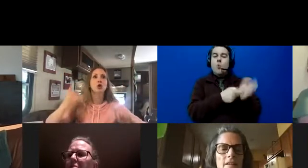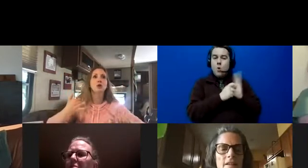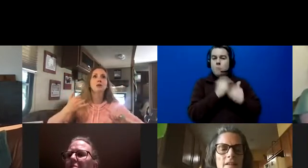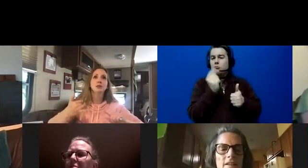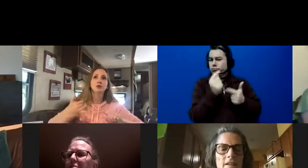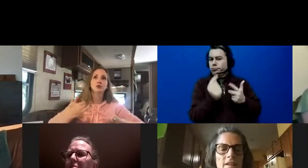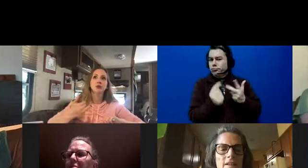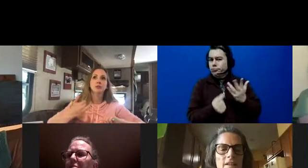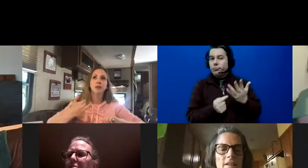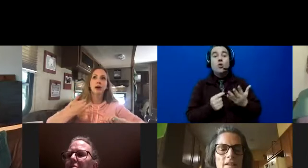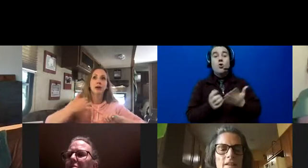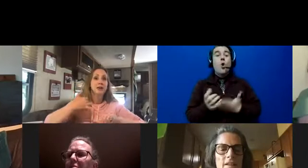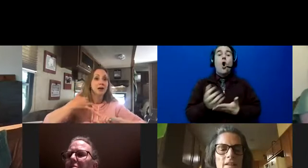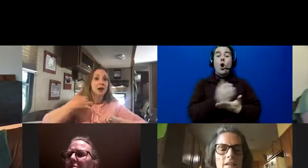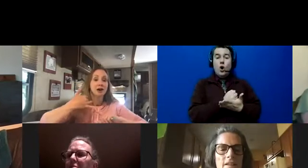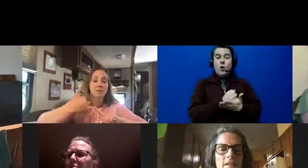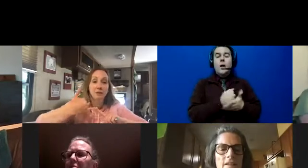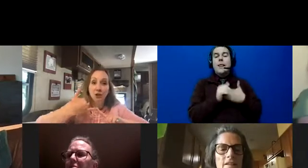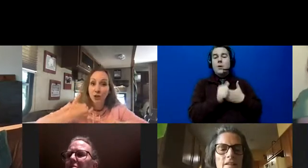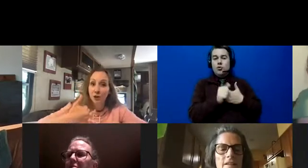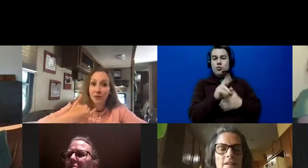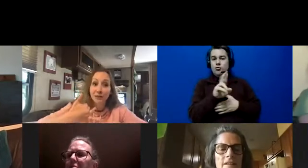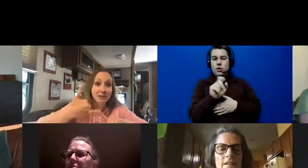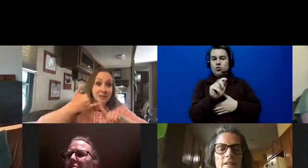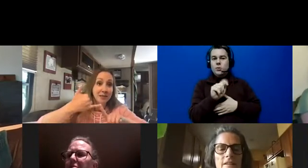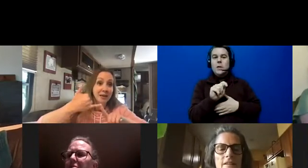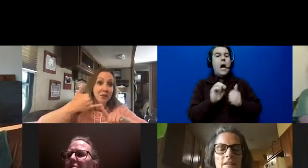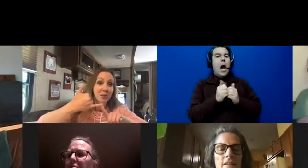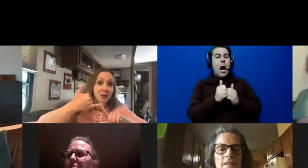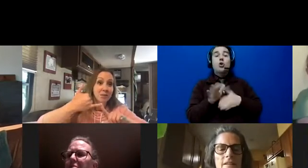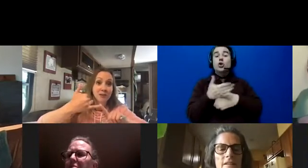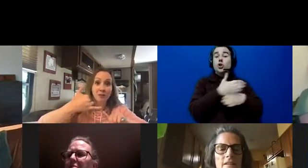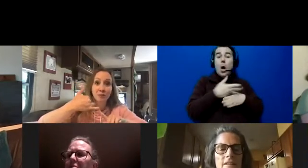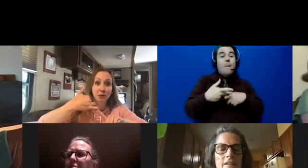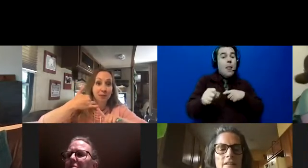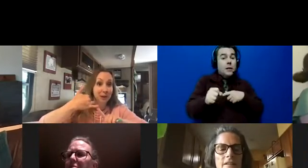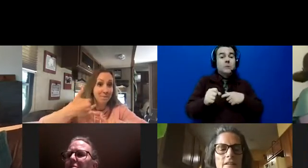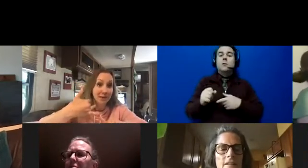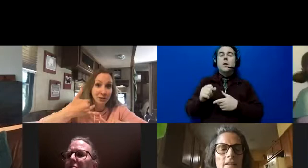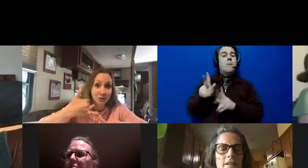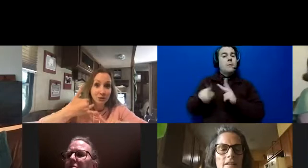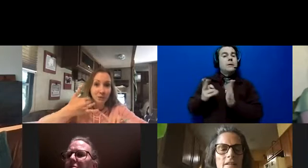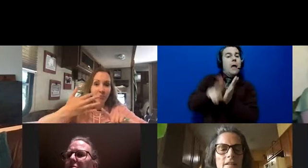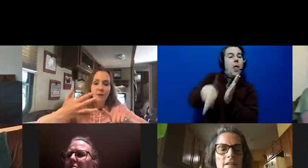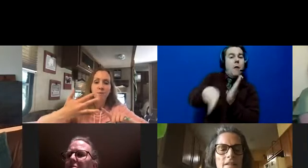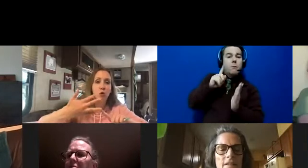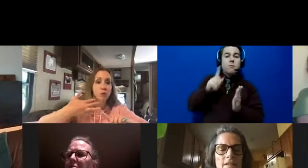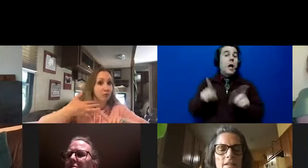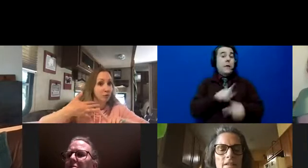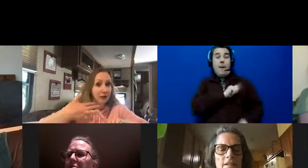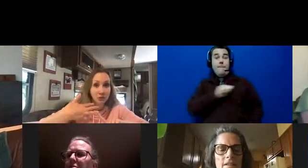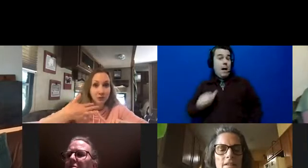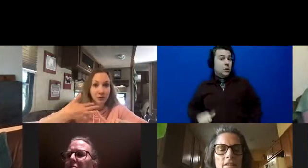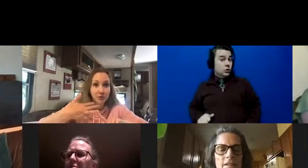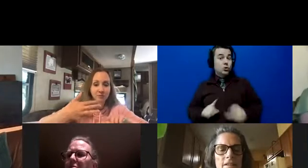earn leaders retreat by sharing Plexus and signing people up. Signing people up as ambassadors or